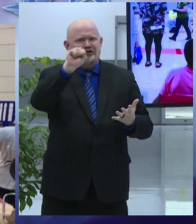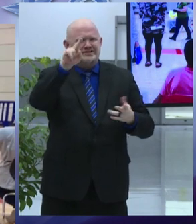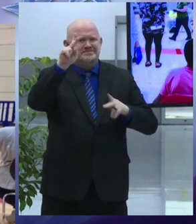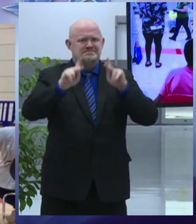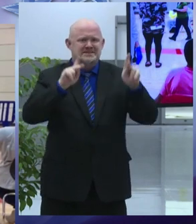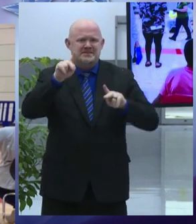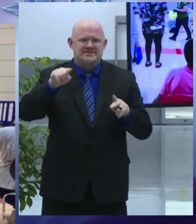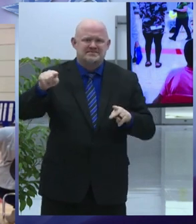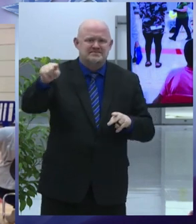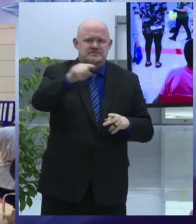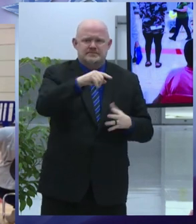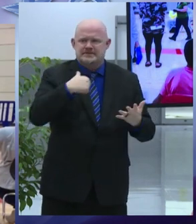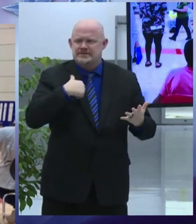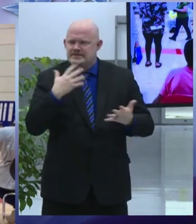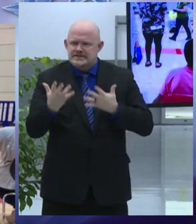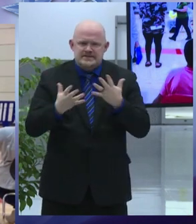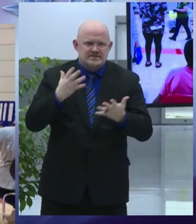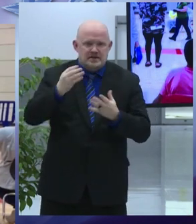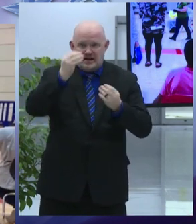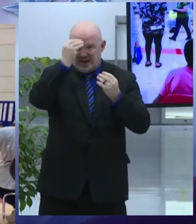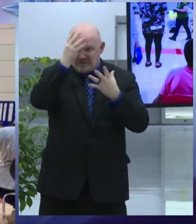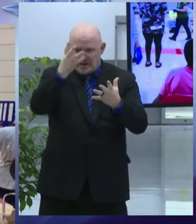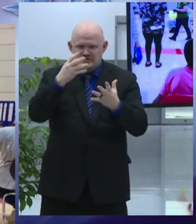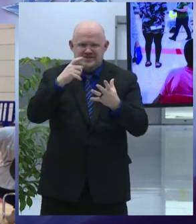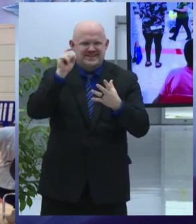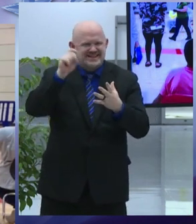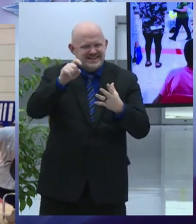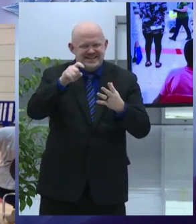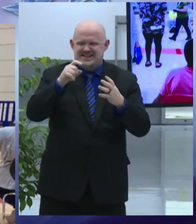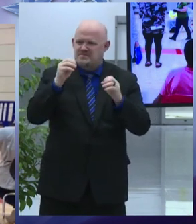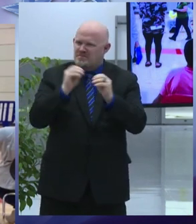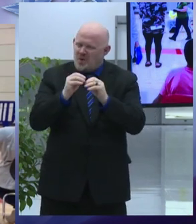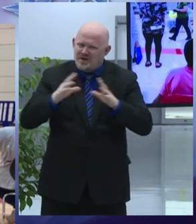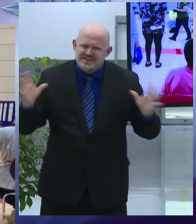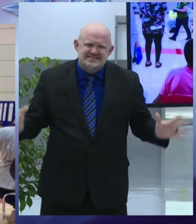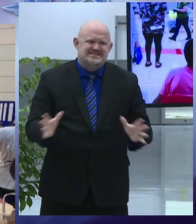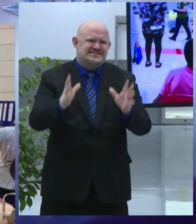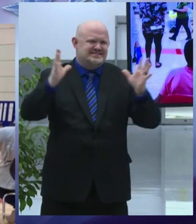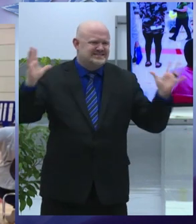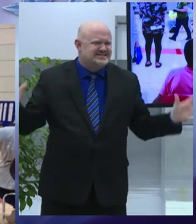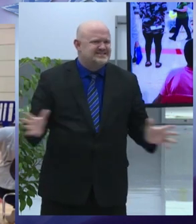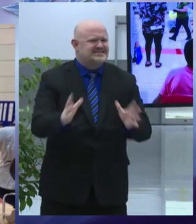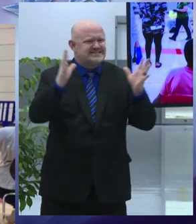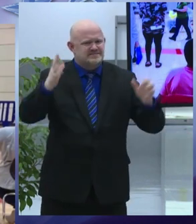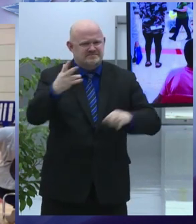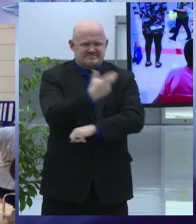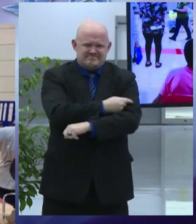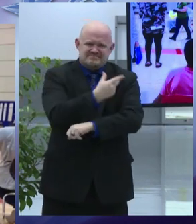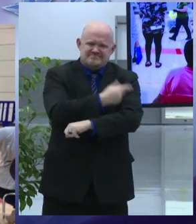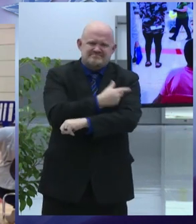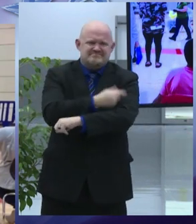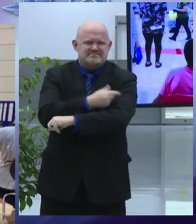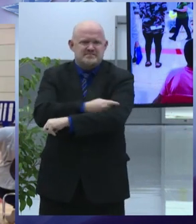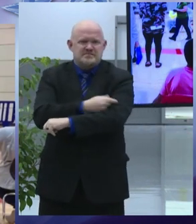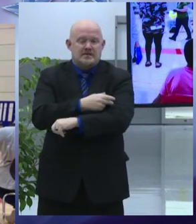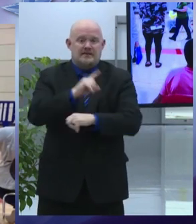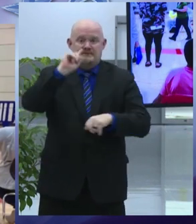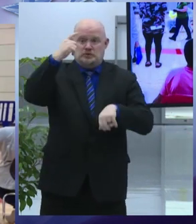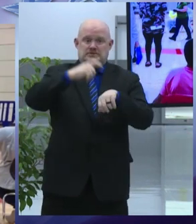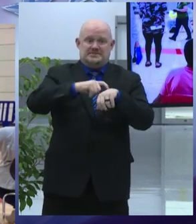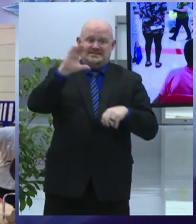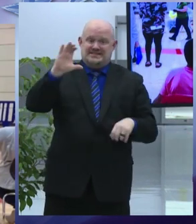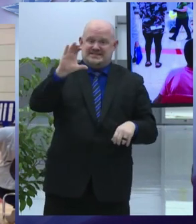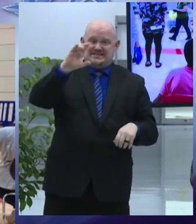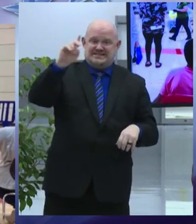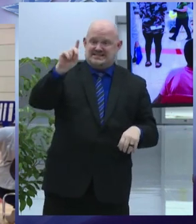decision that will change early this year because of a first-time cdc grant received by the city of syracuse in partnership with seiu local